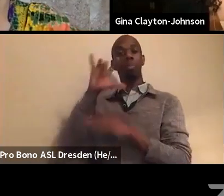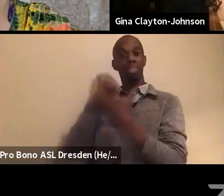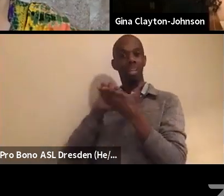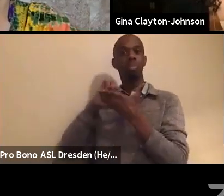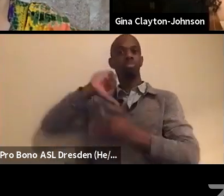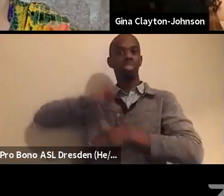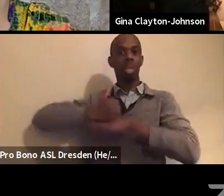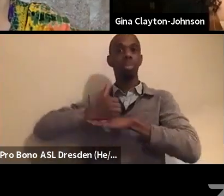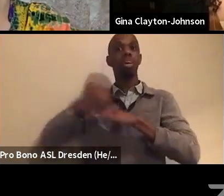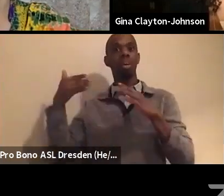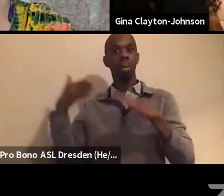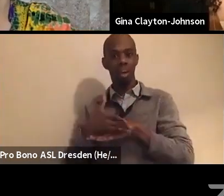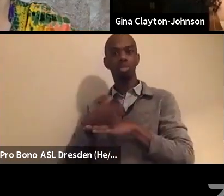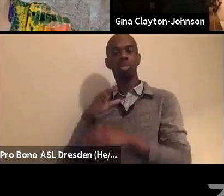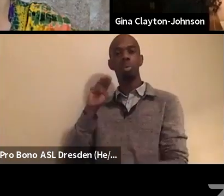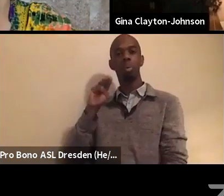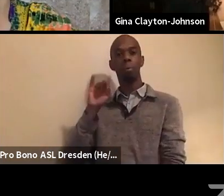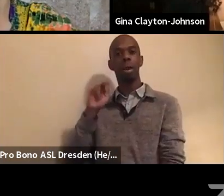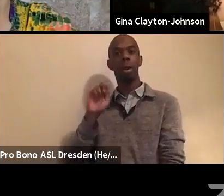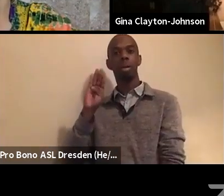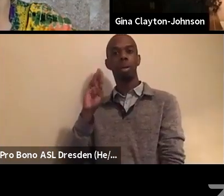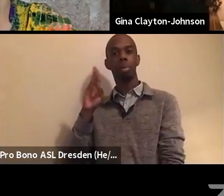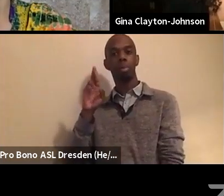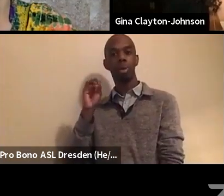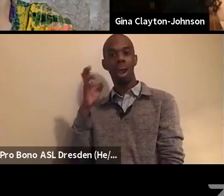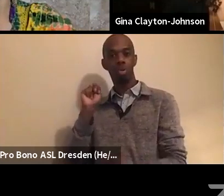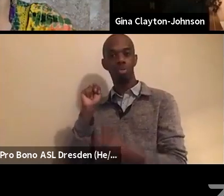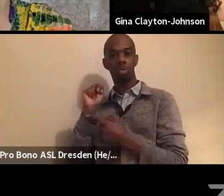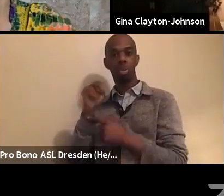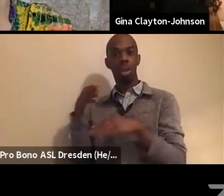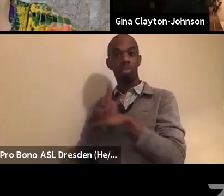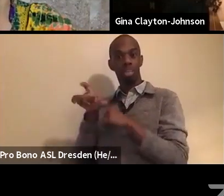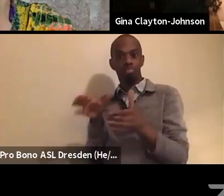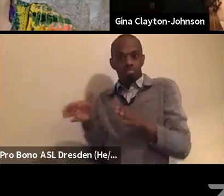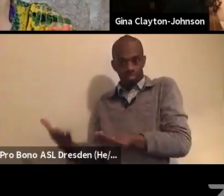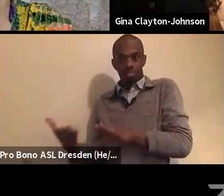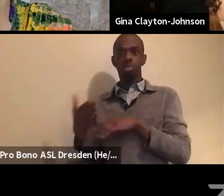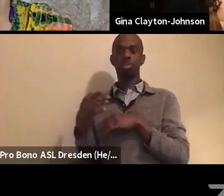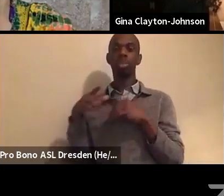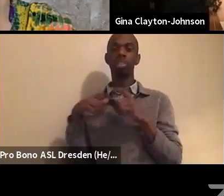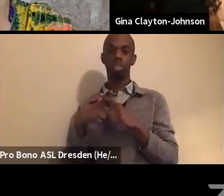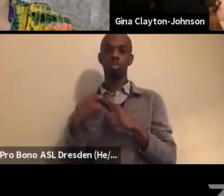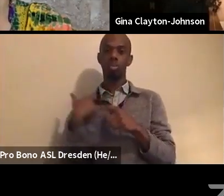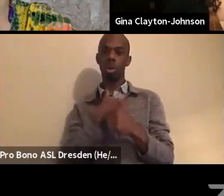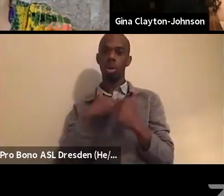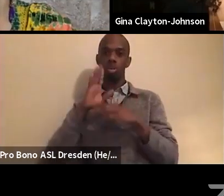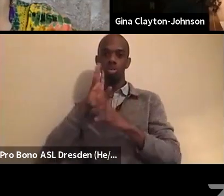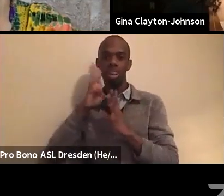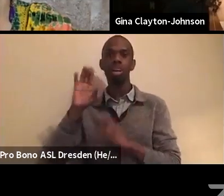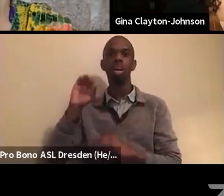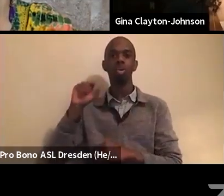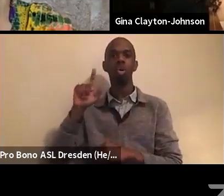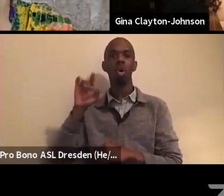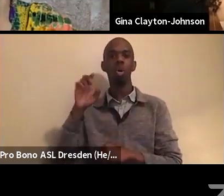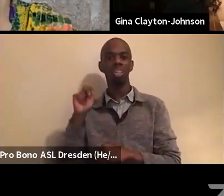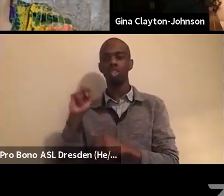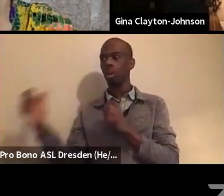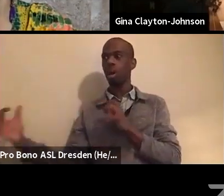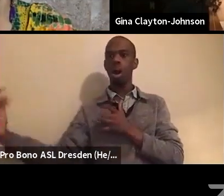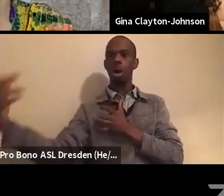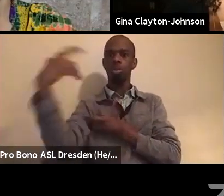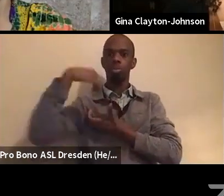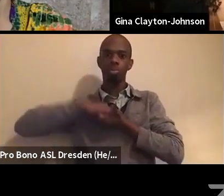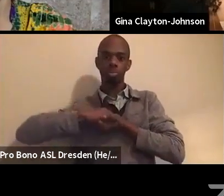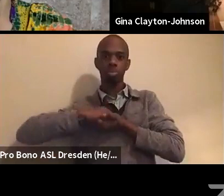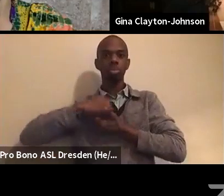Excuse me, it's a coalition of over 150 Black-led organizations across the country. And